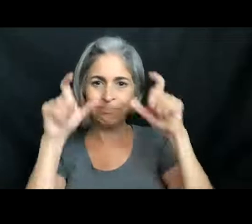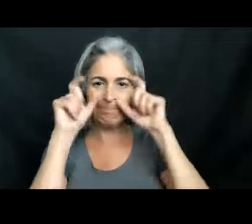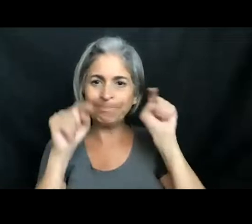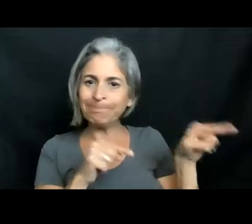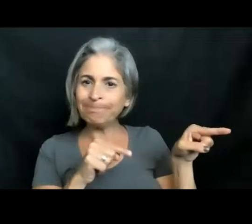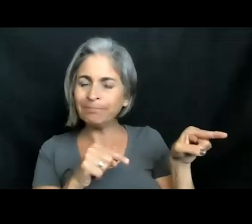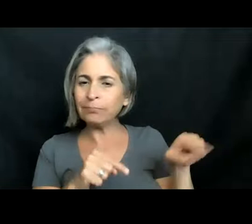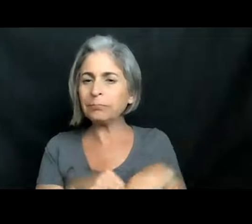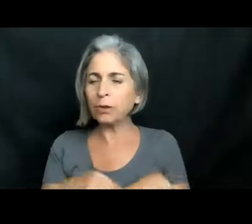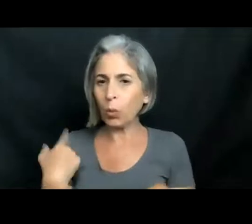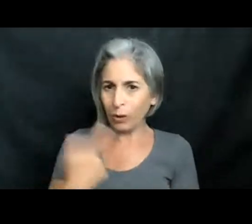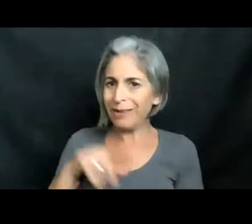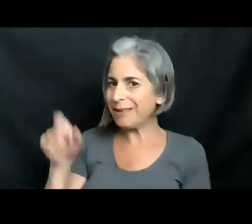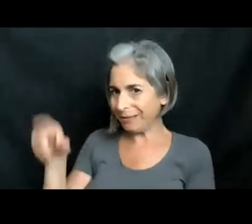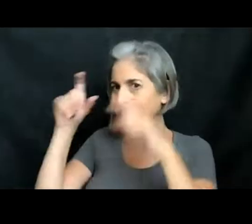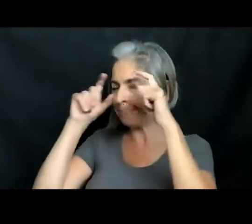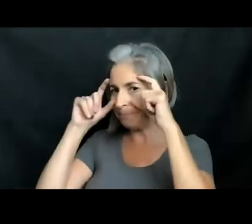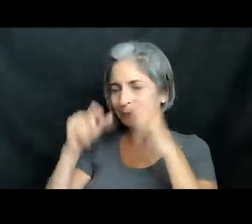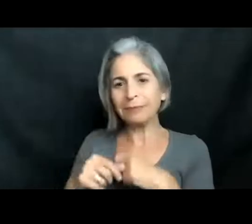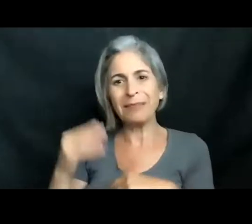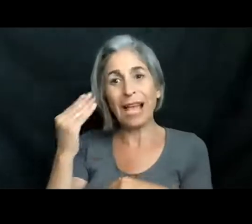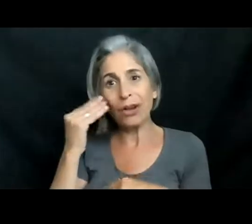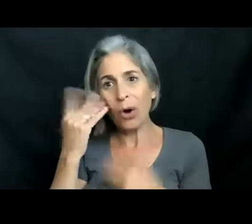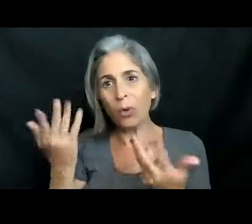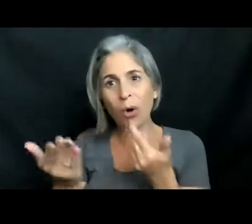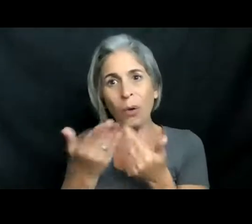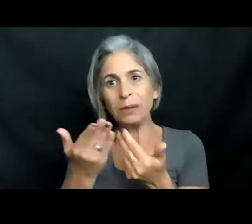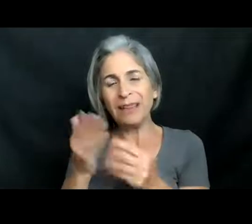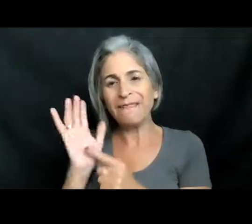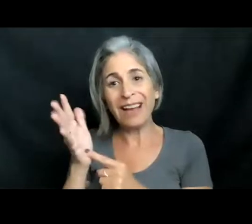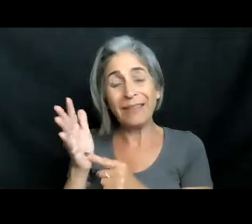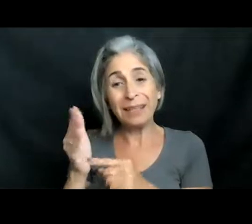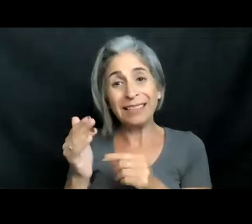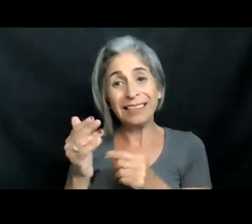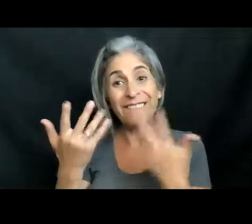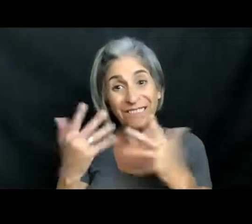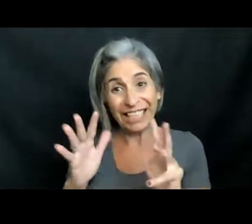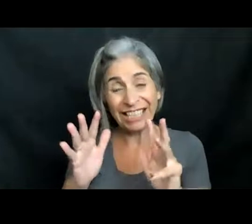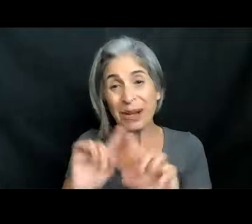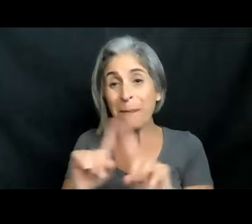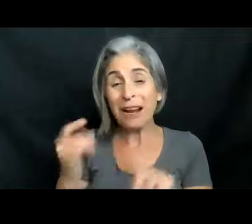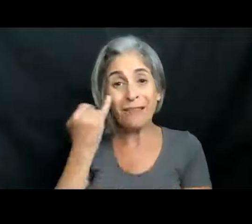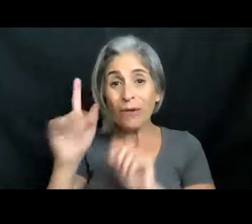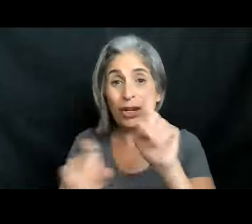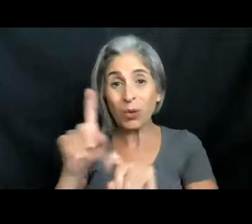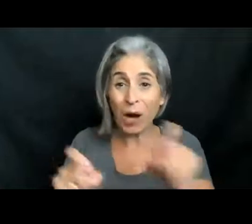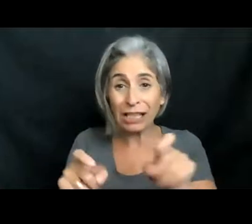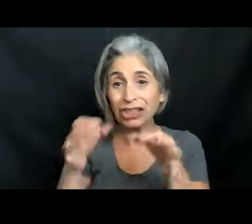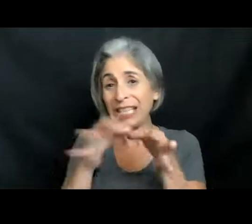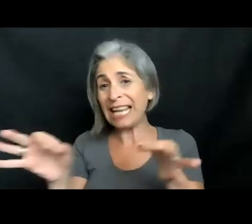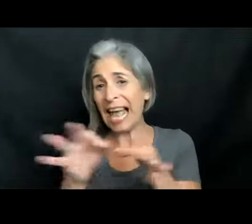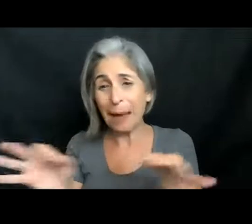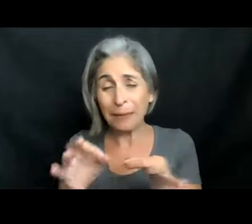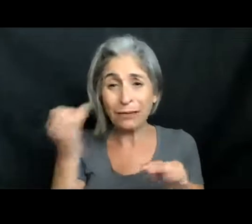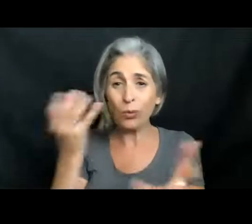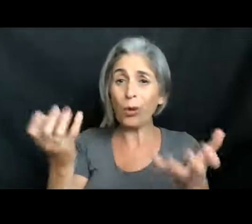believe that that is about it for me. I know that we are maybe five minutes early. So if you have any questions, comments, if you want to